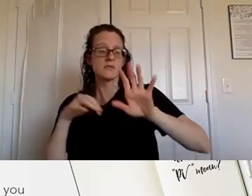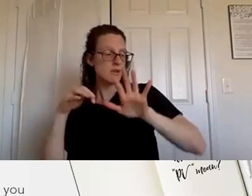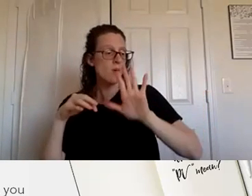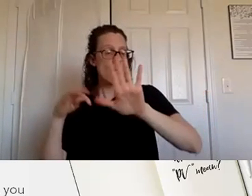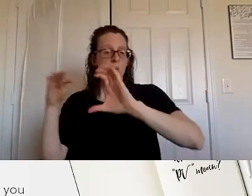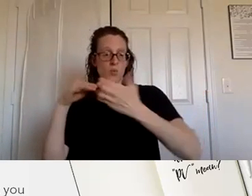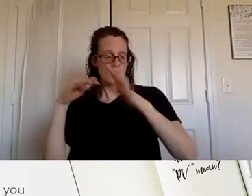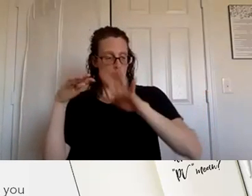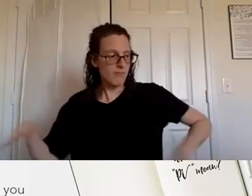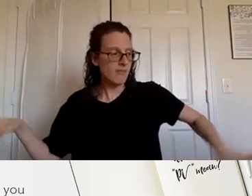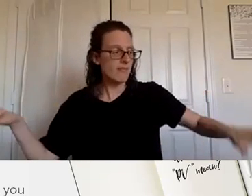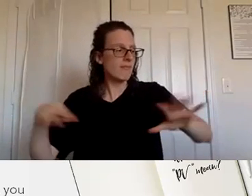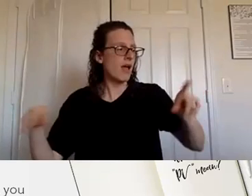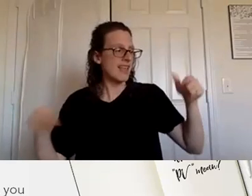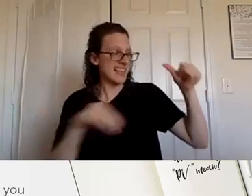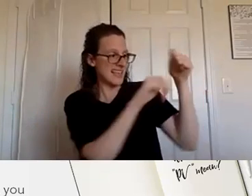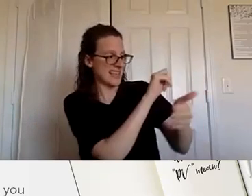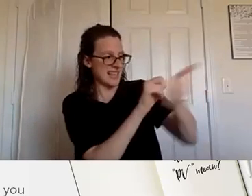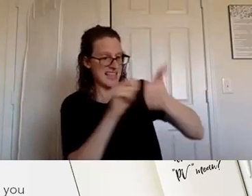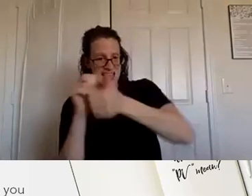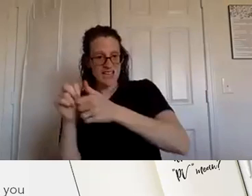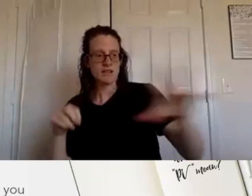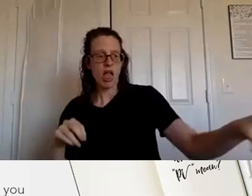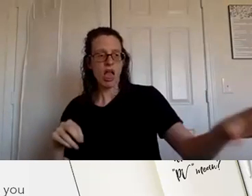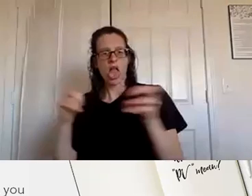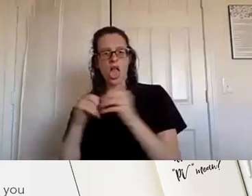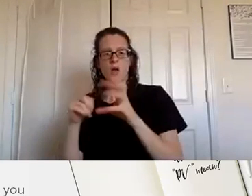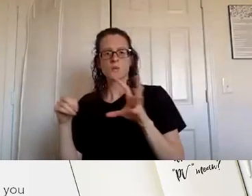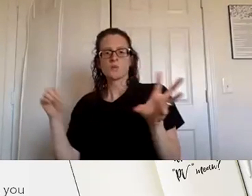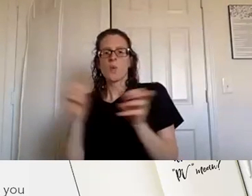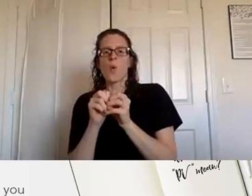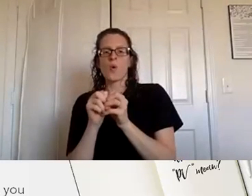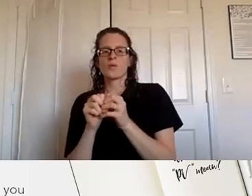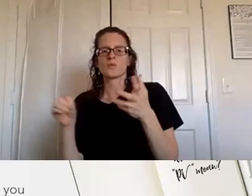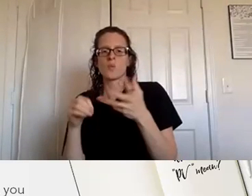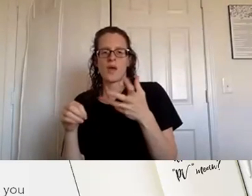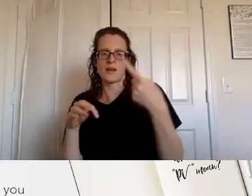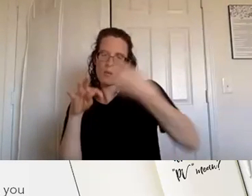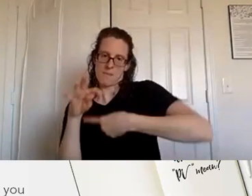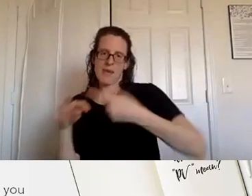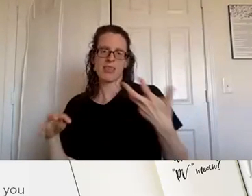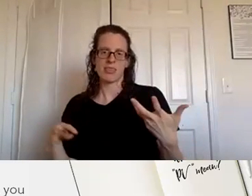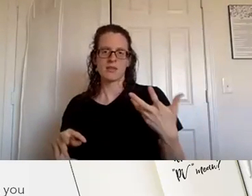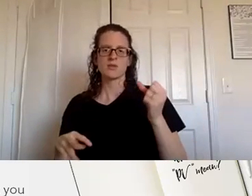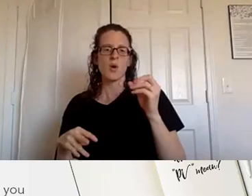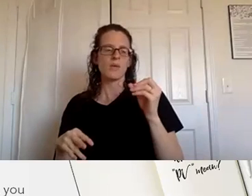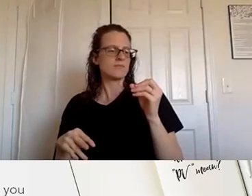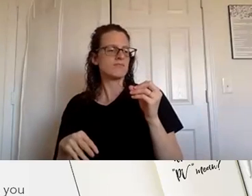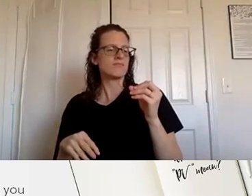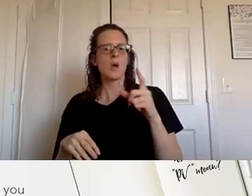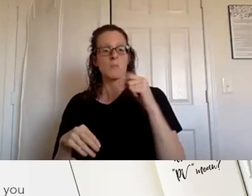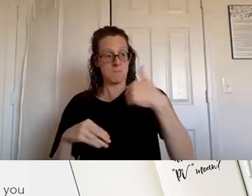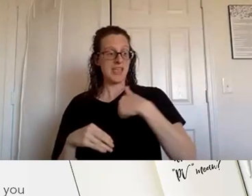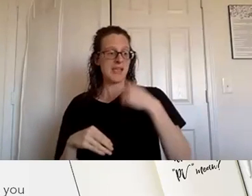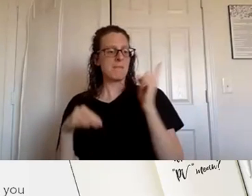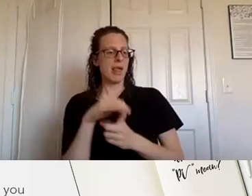sales volume generated by you and everybody else under you so it's just basically you and everybody else under you your whole